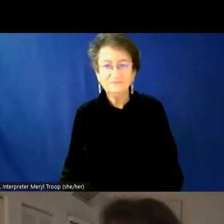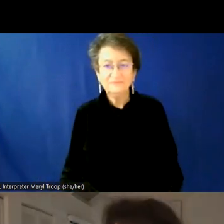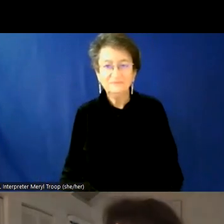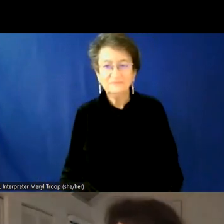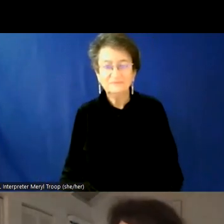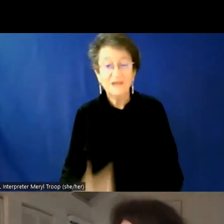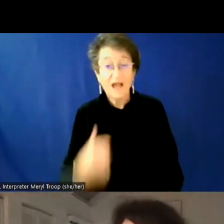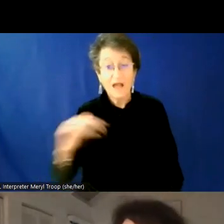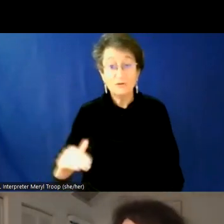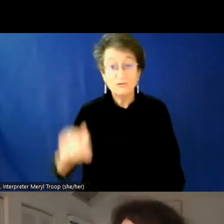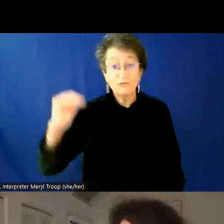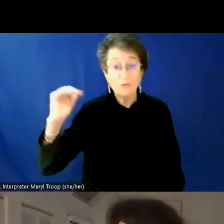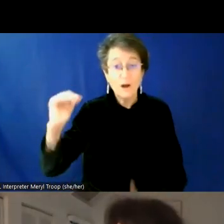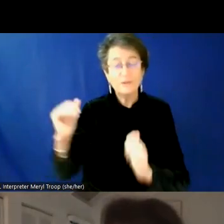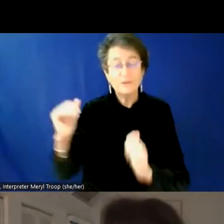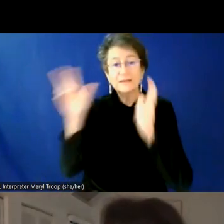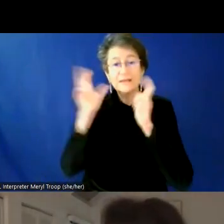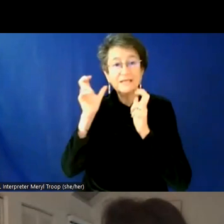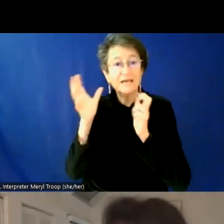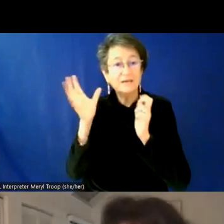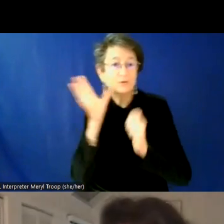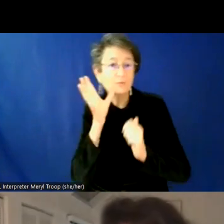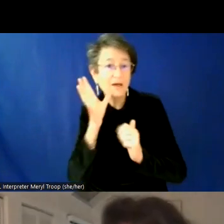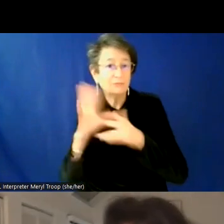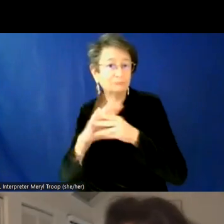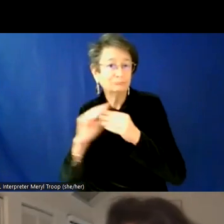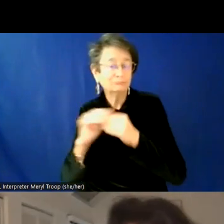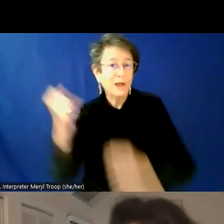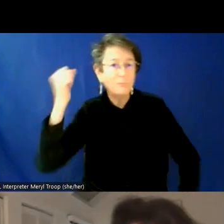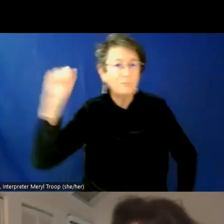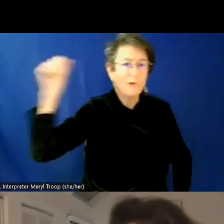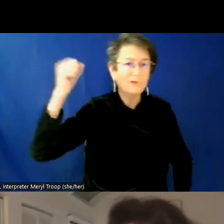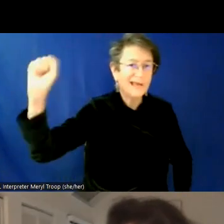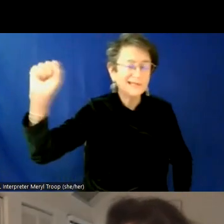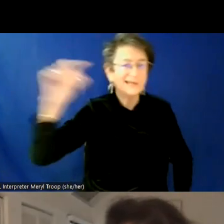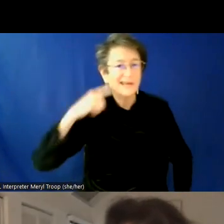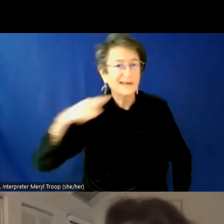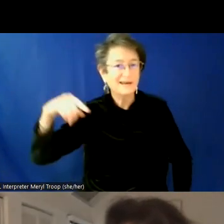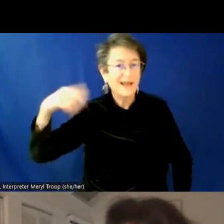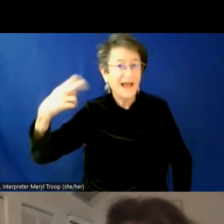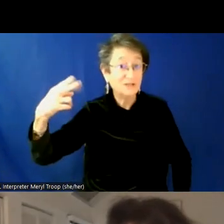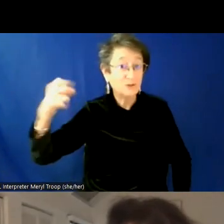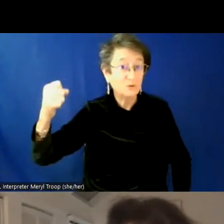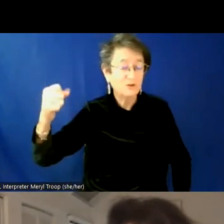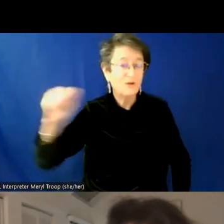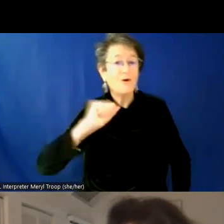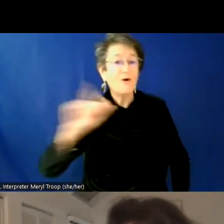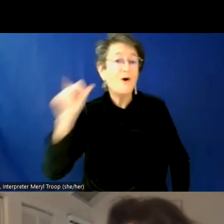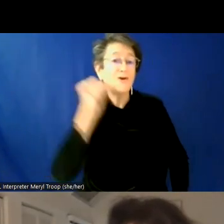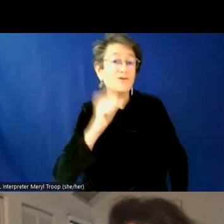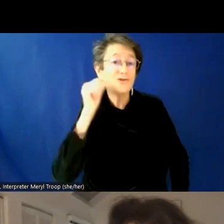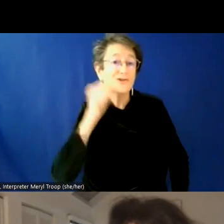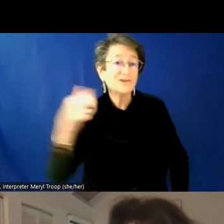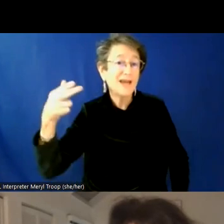know, I, I grew up to stories of her talking about leading protests in the sixties at her high school. was an all girls high school in New York where they weren't allowed to wear